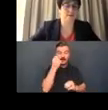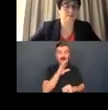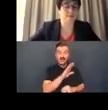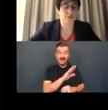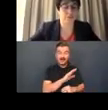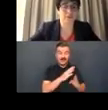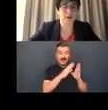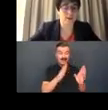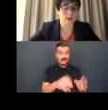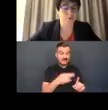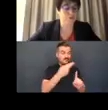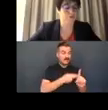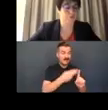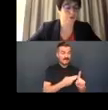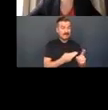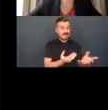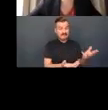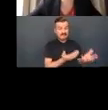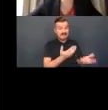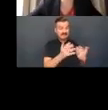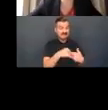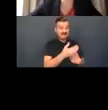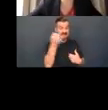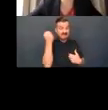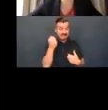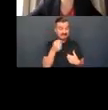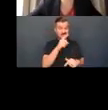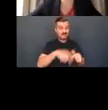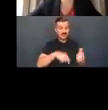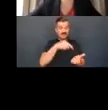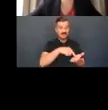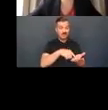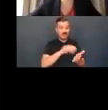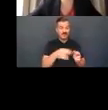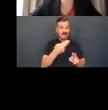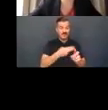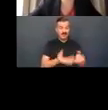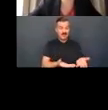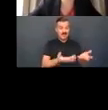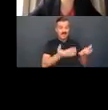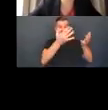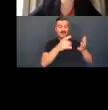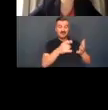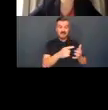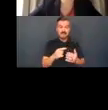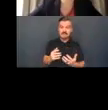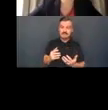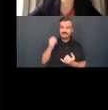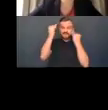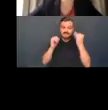process since she was unable to afford the inappropriately raised rent and feared that her landlord would evict her.